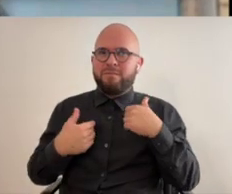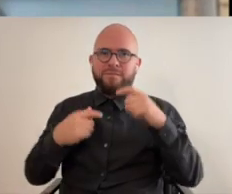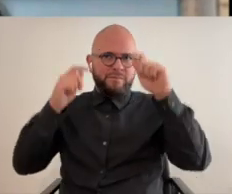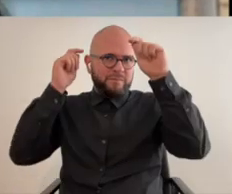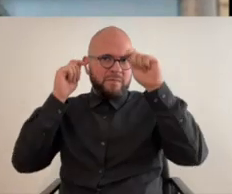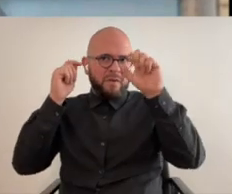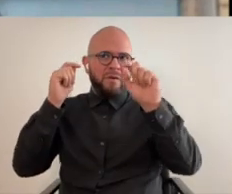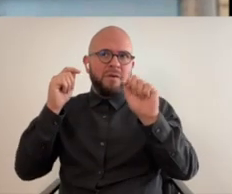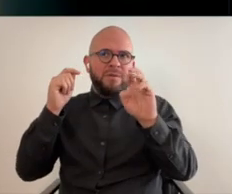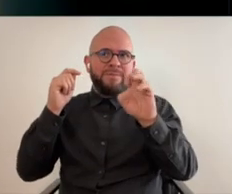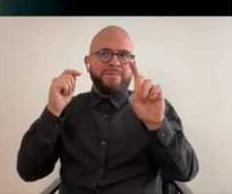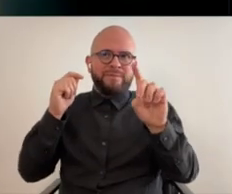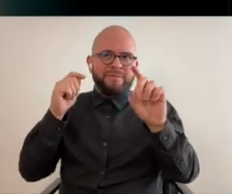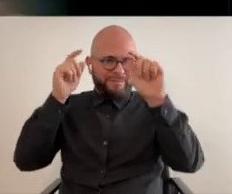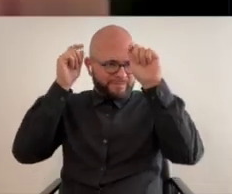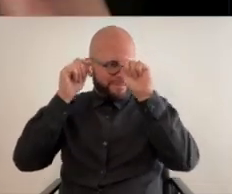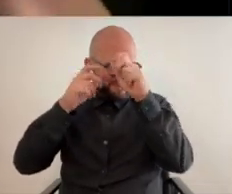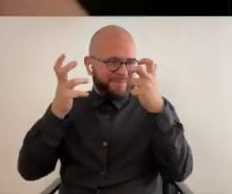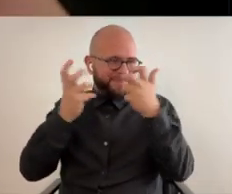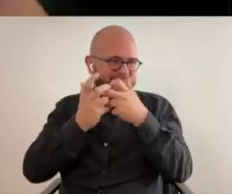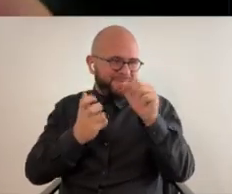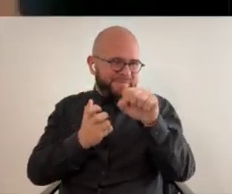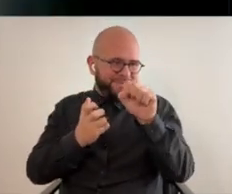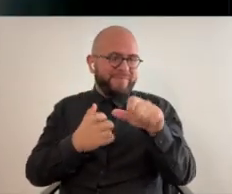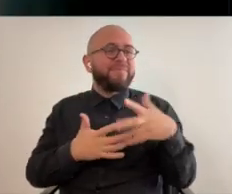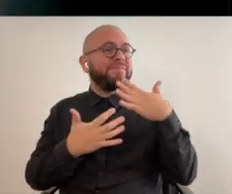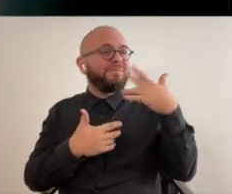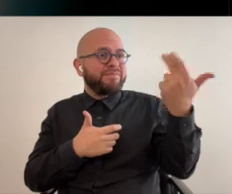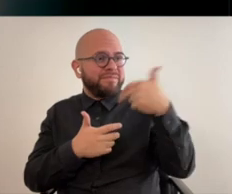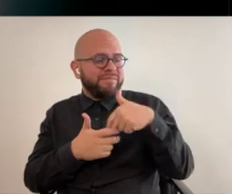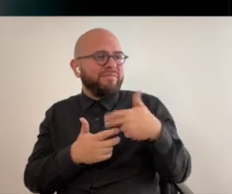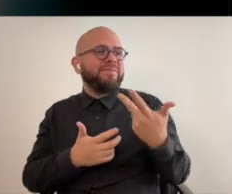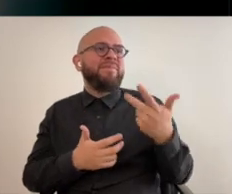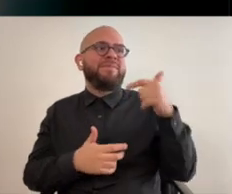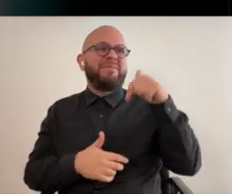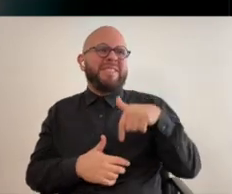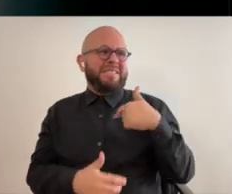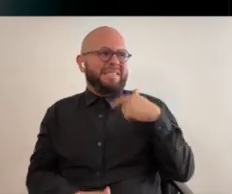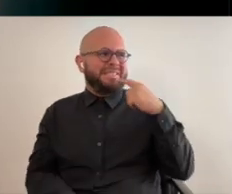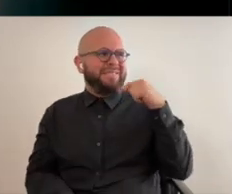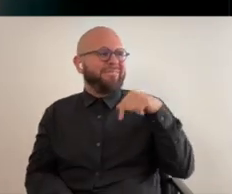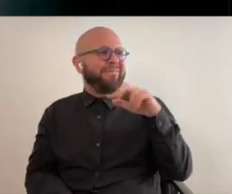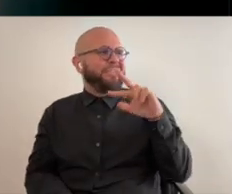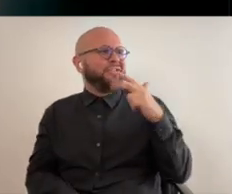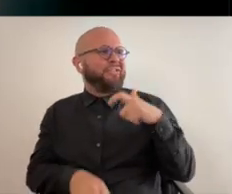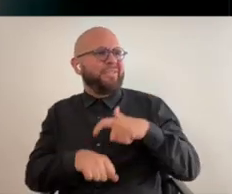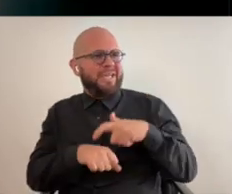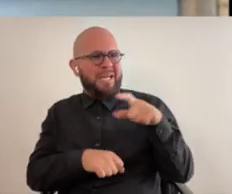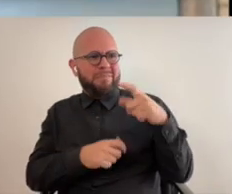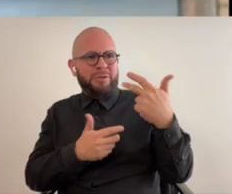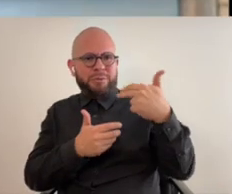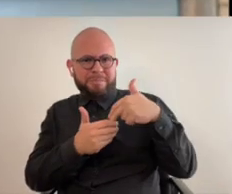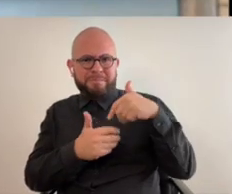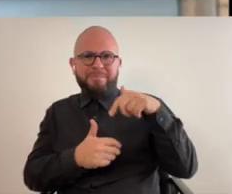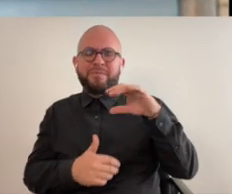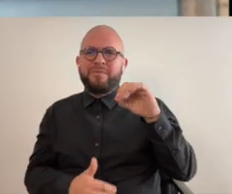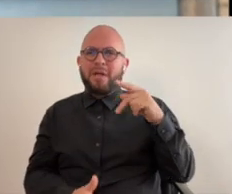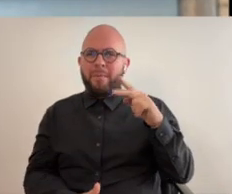cozy places to hang out and well i got a little tweed cap to match too thank you again for being part of this this is